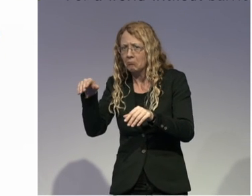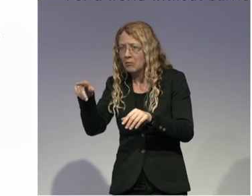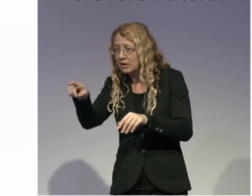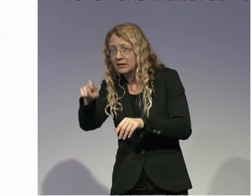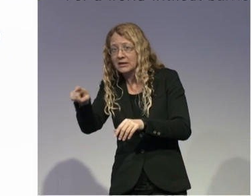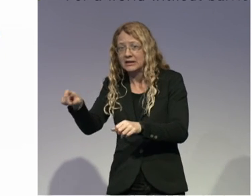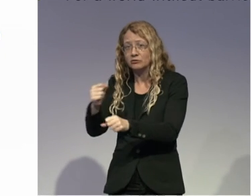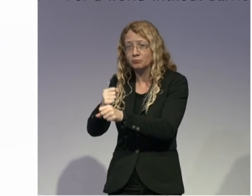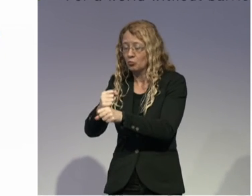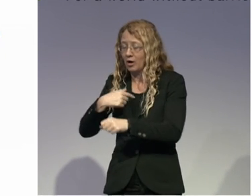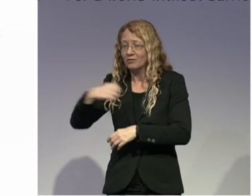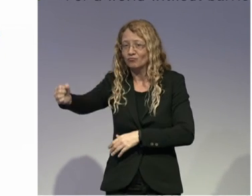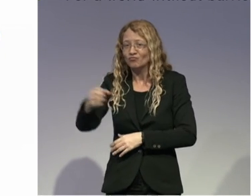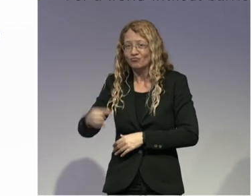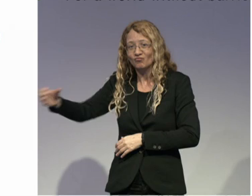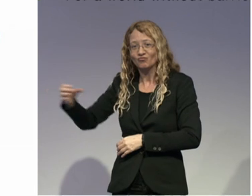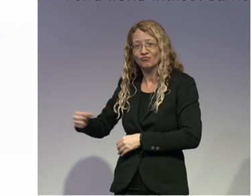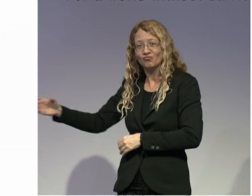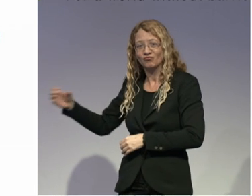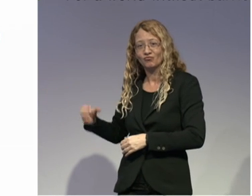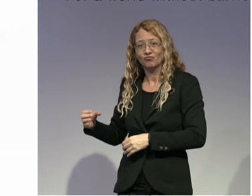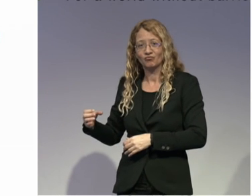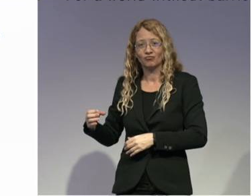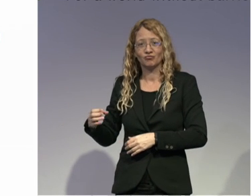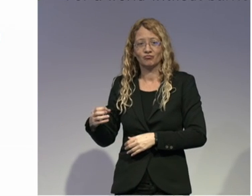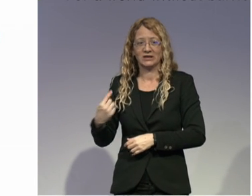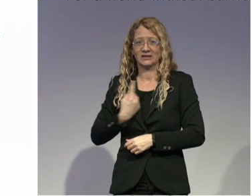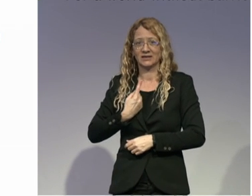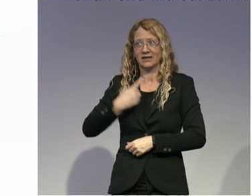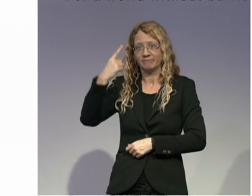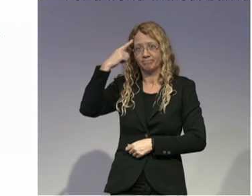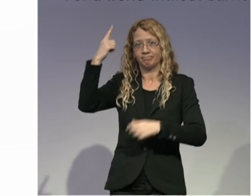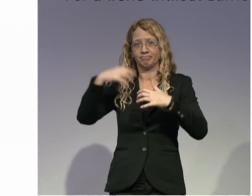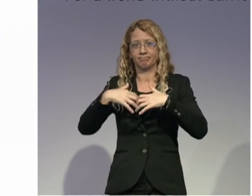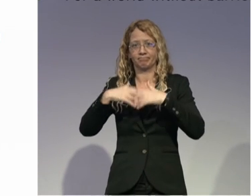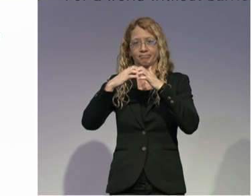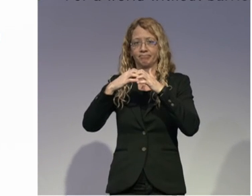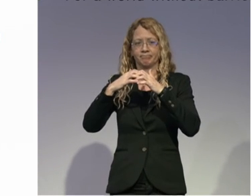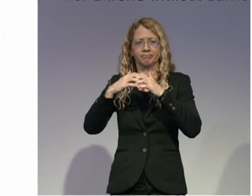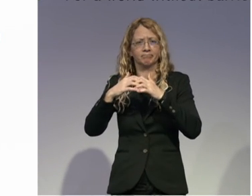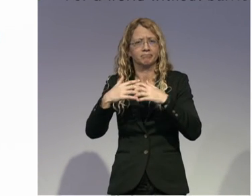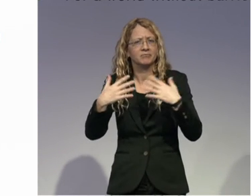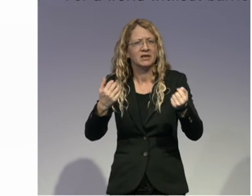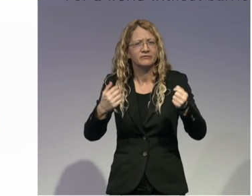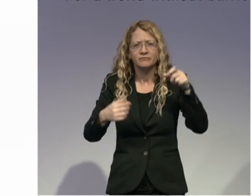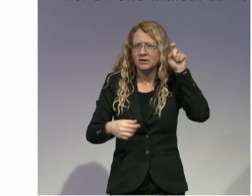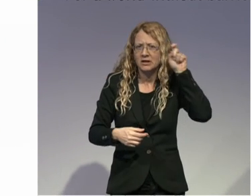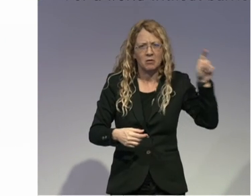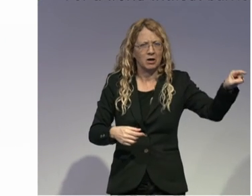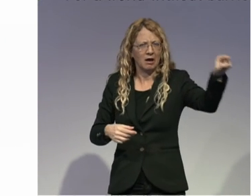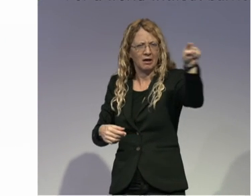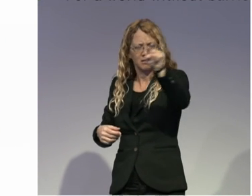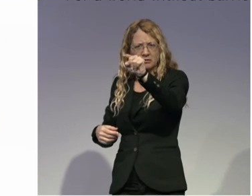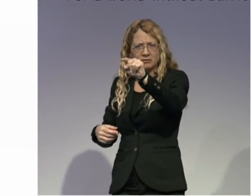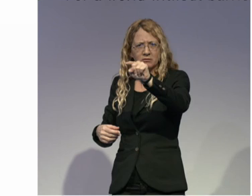a new invention. We don't need to reinvent the hearing aid, but it can be used with 80% of behind-the-ear hearing